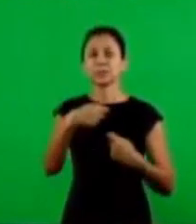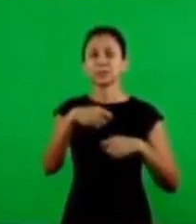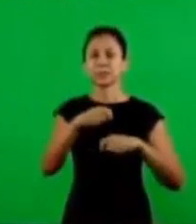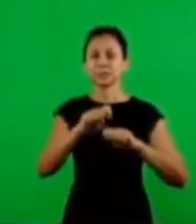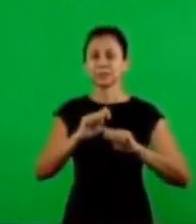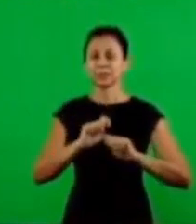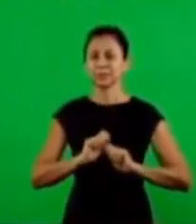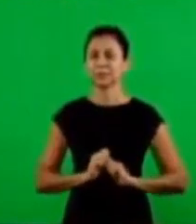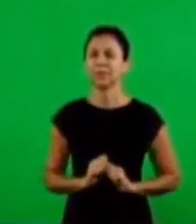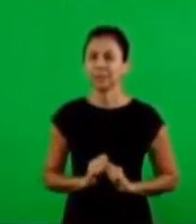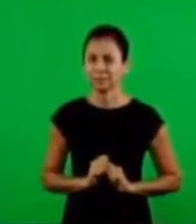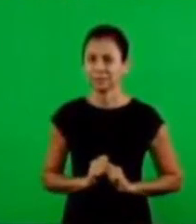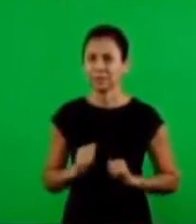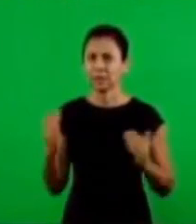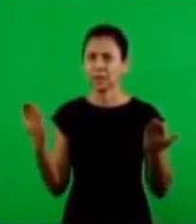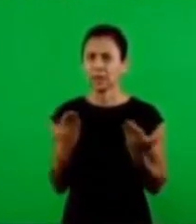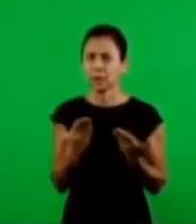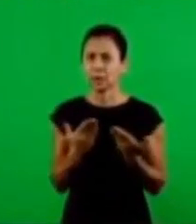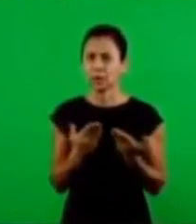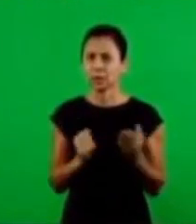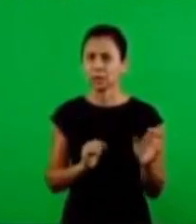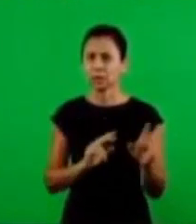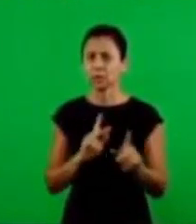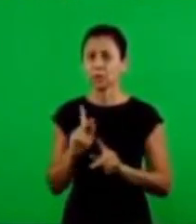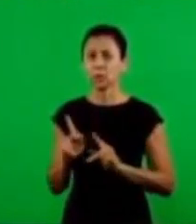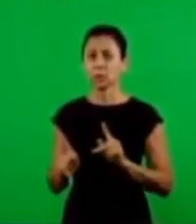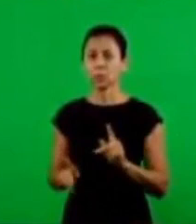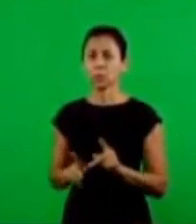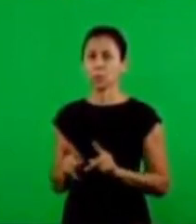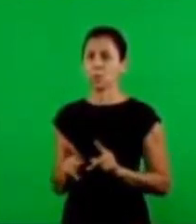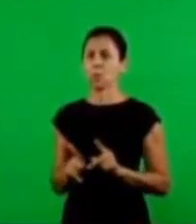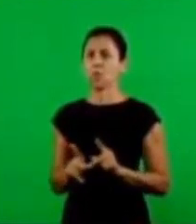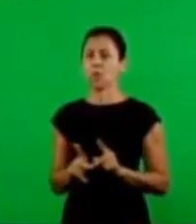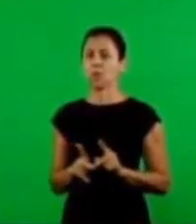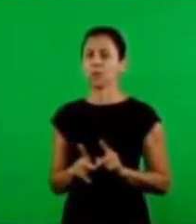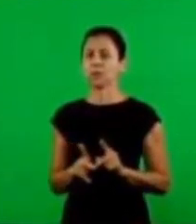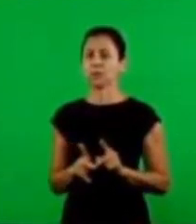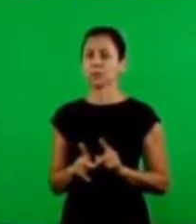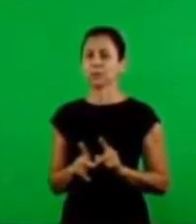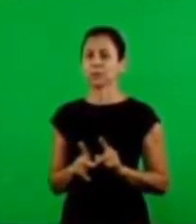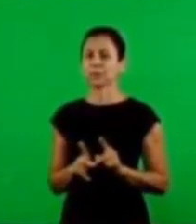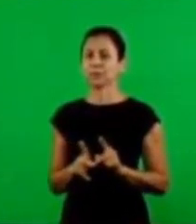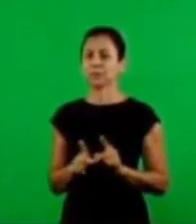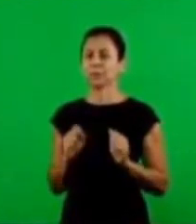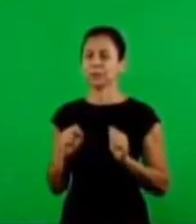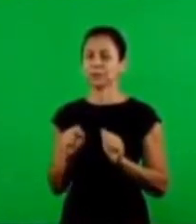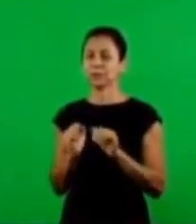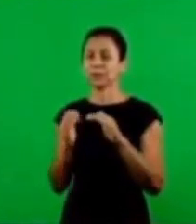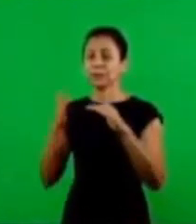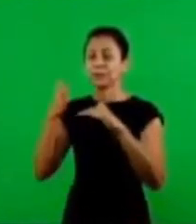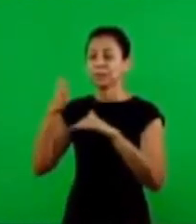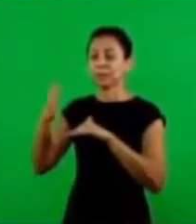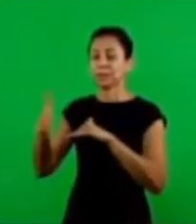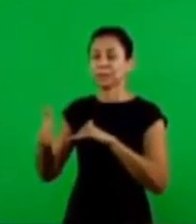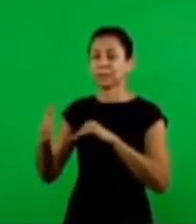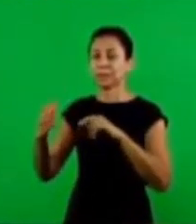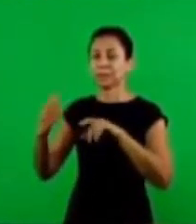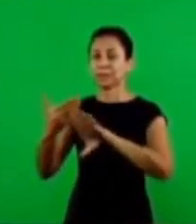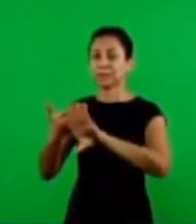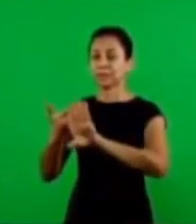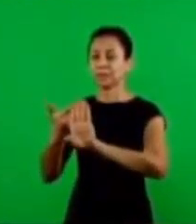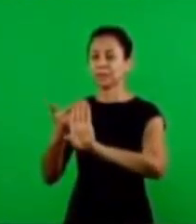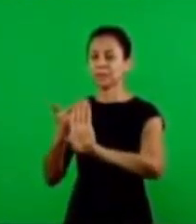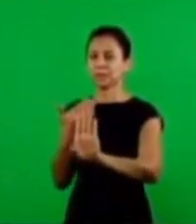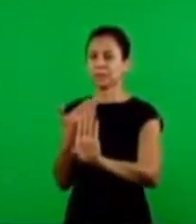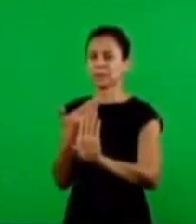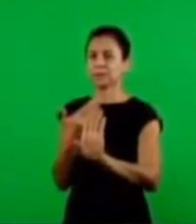you allow us to enter. We are no longer a people that are in a profane place. Now we enter into the place of the Holy of